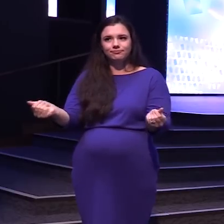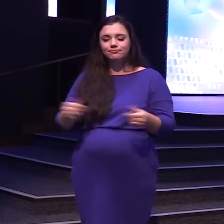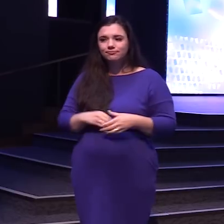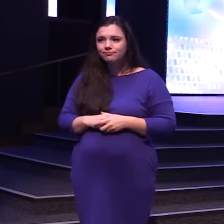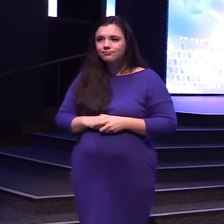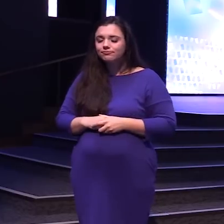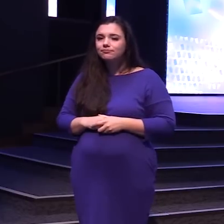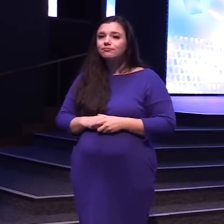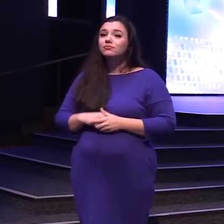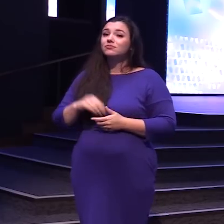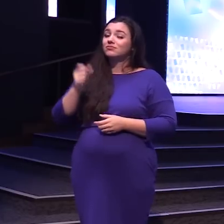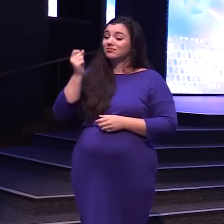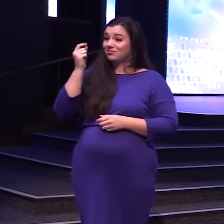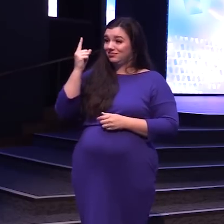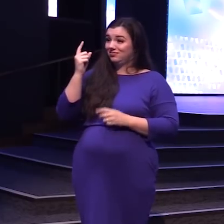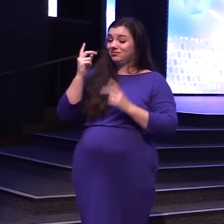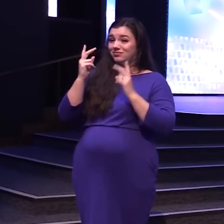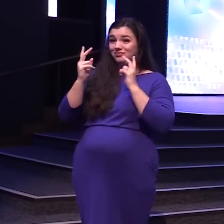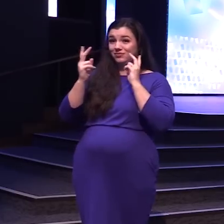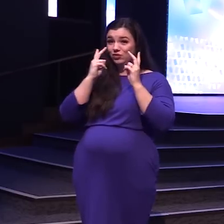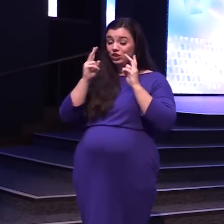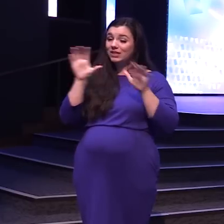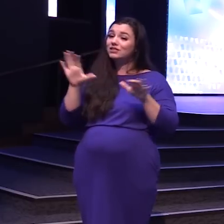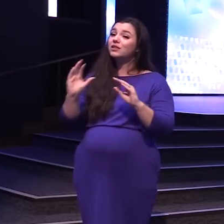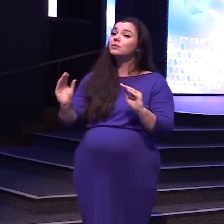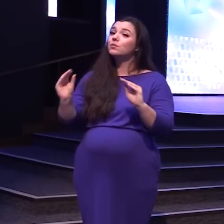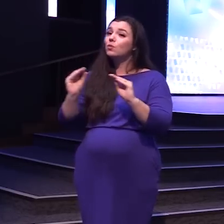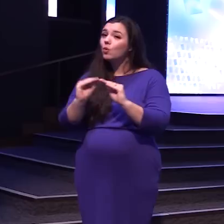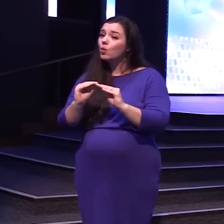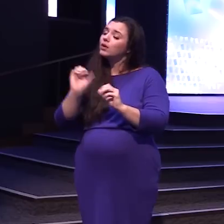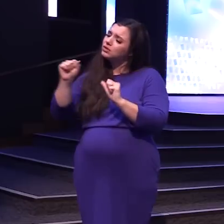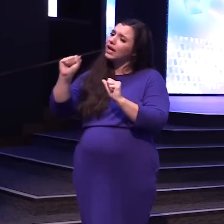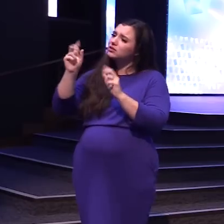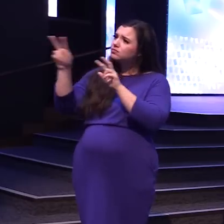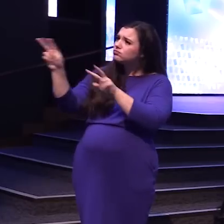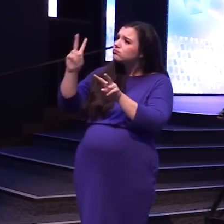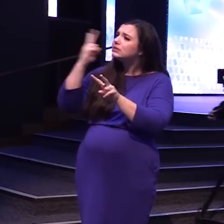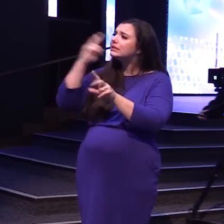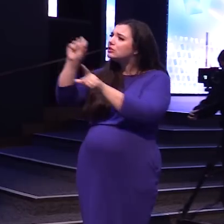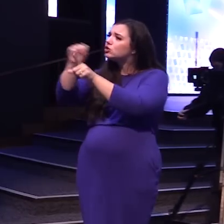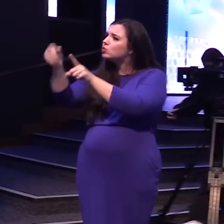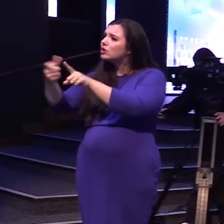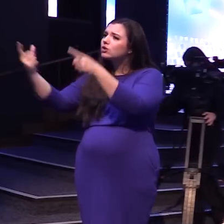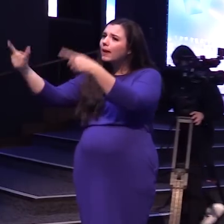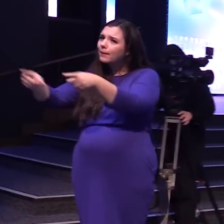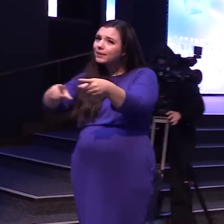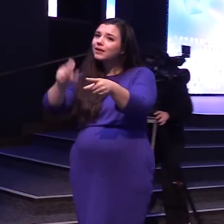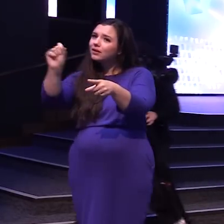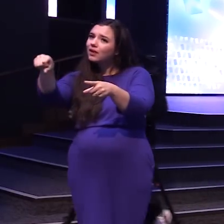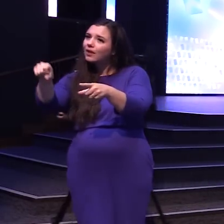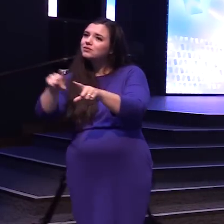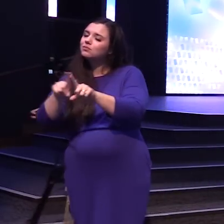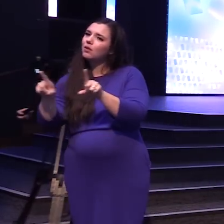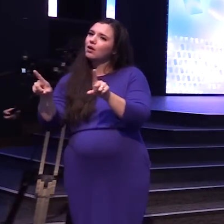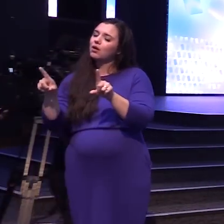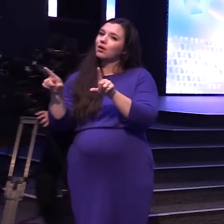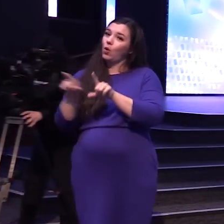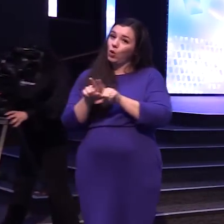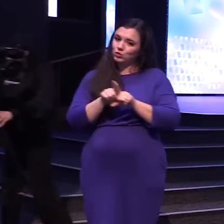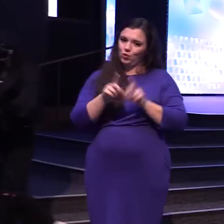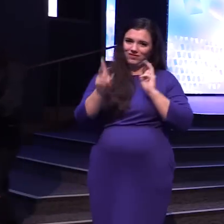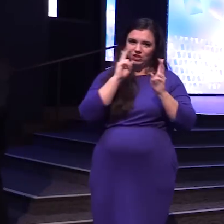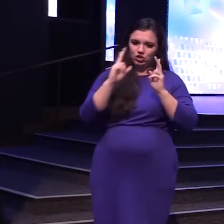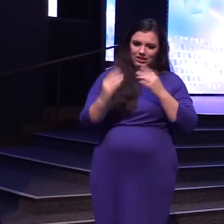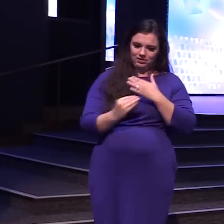And vision does a lot more Than just inform us Of the situation around us Vision forms us